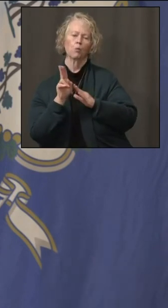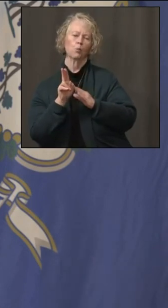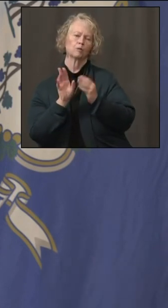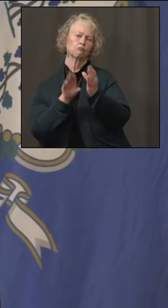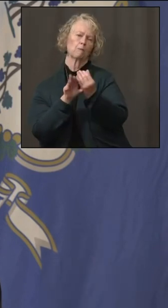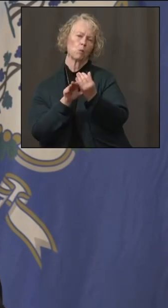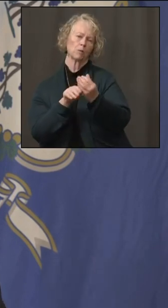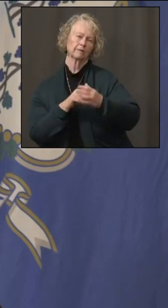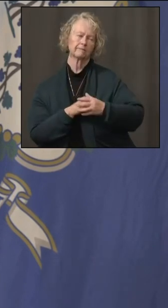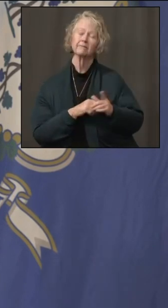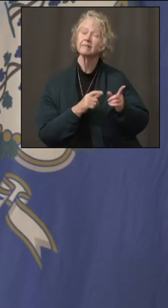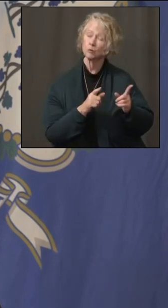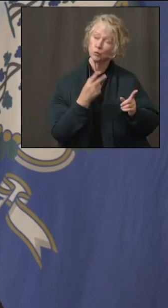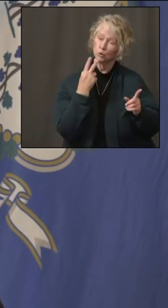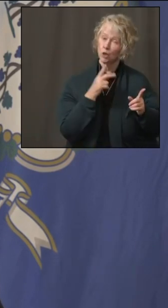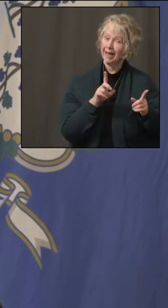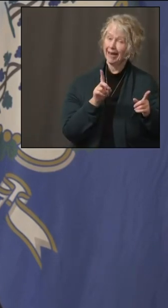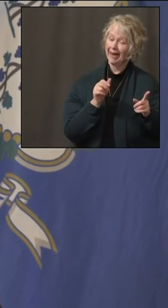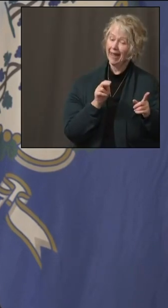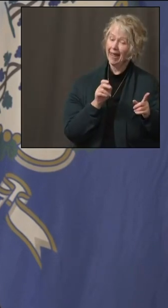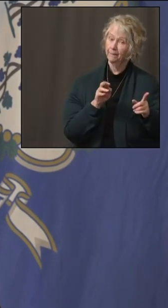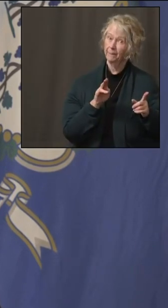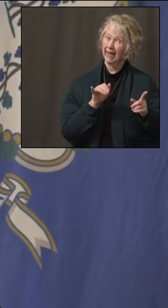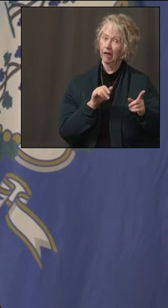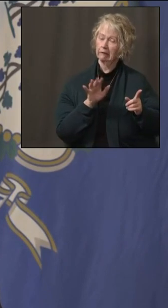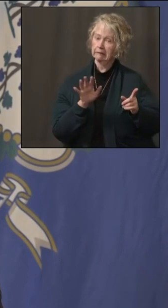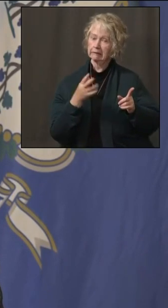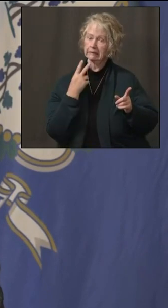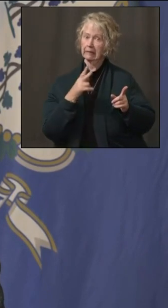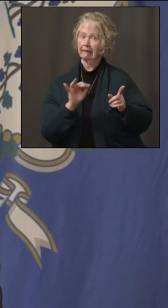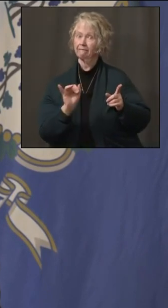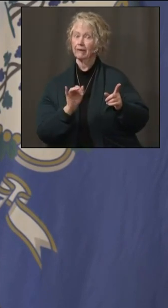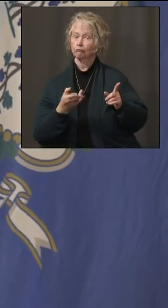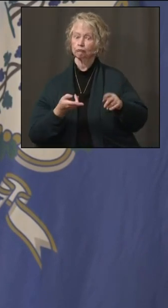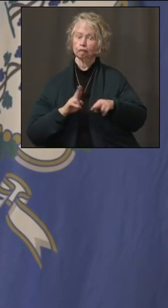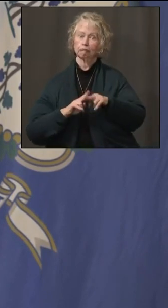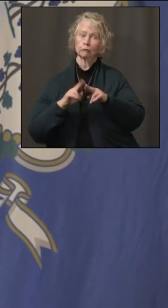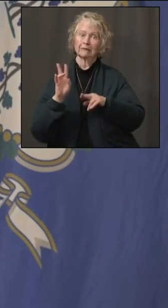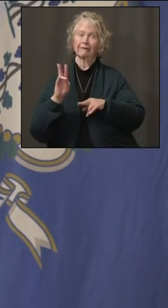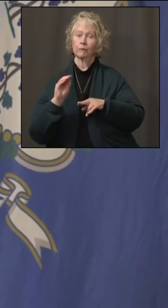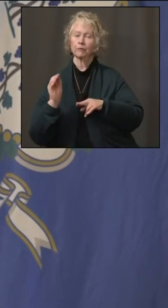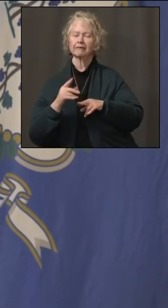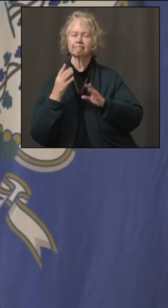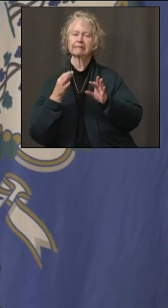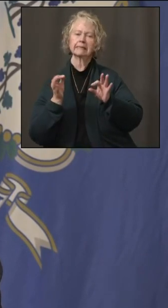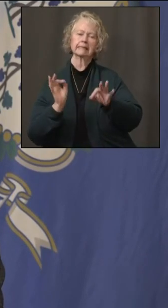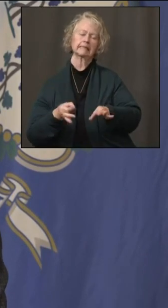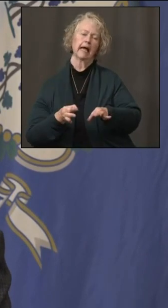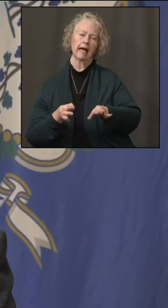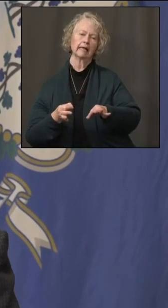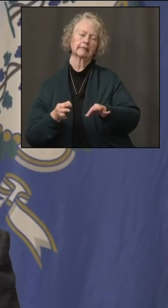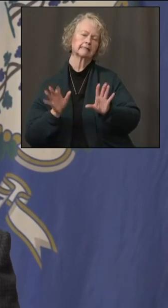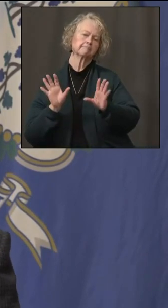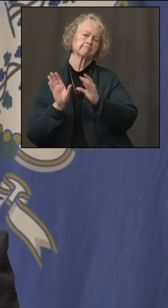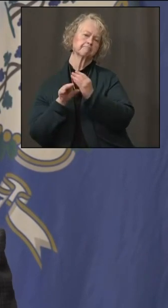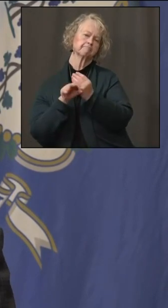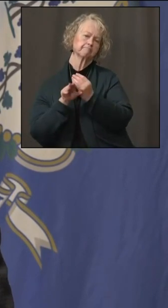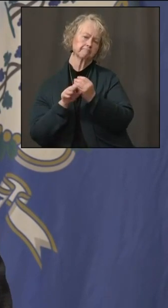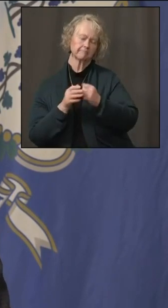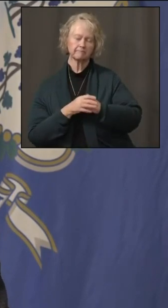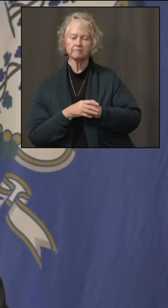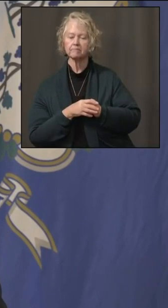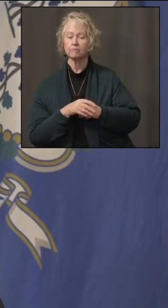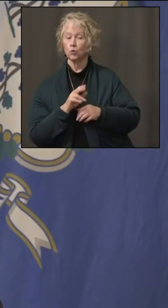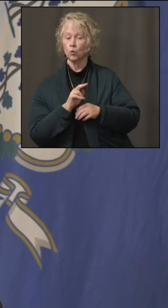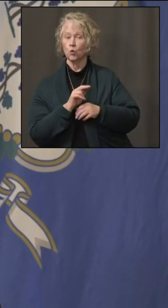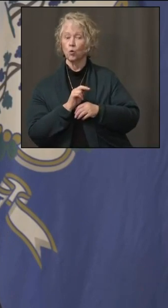Well, I think you saw in Danbury, they got up to seven or eight percent infection rate. They decided not to open at that point. Norwich